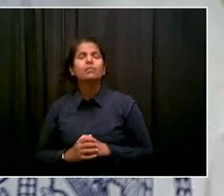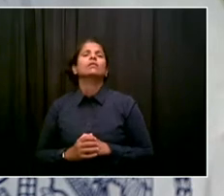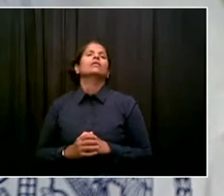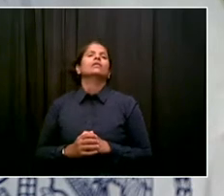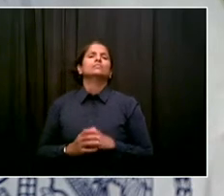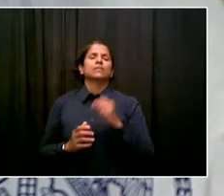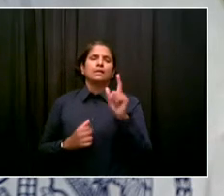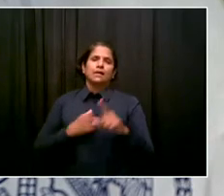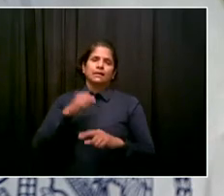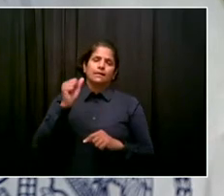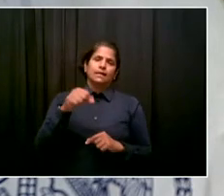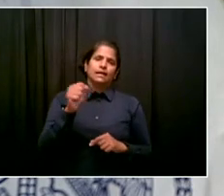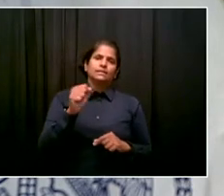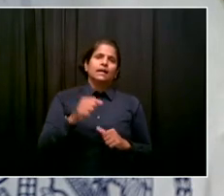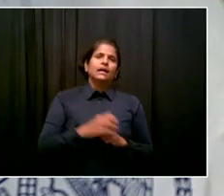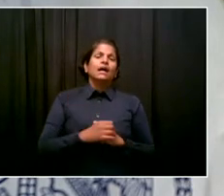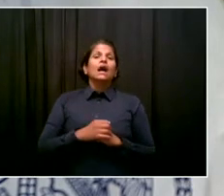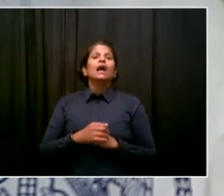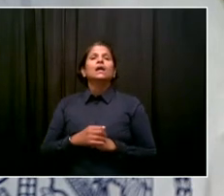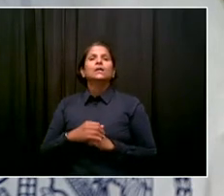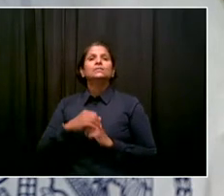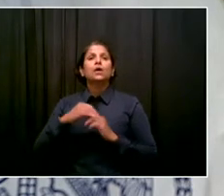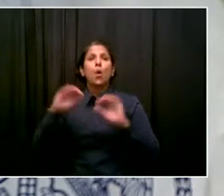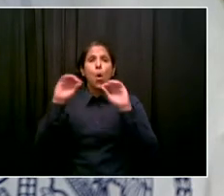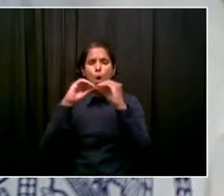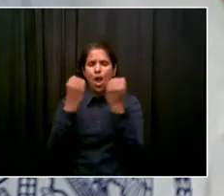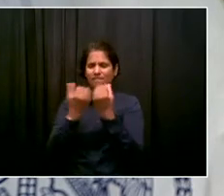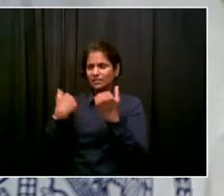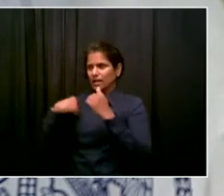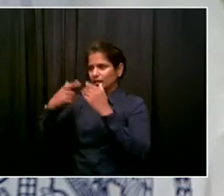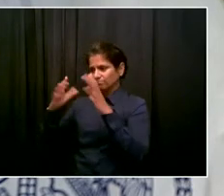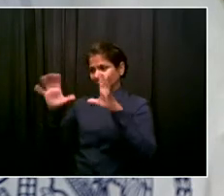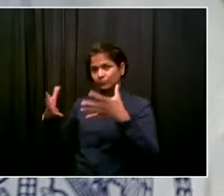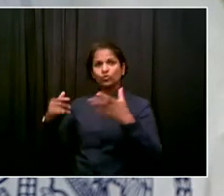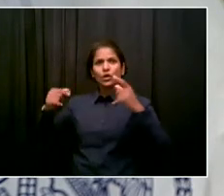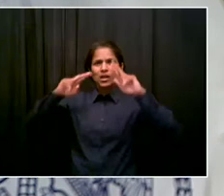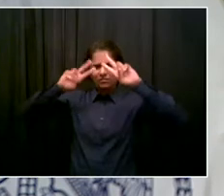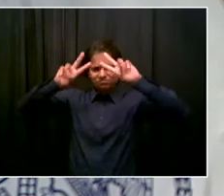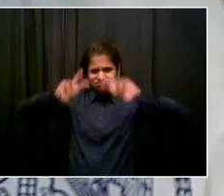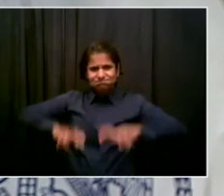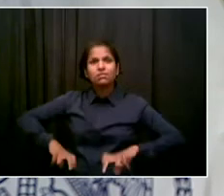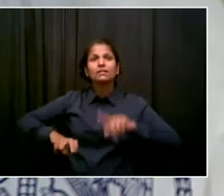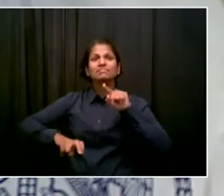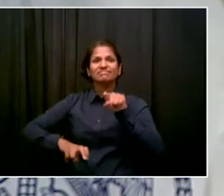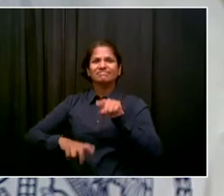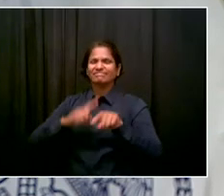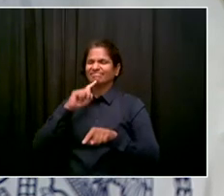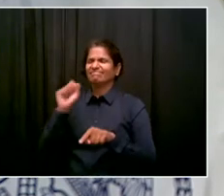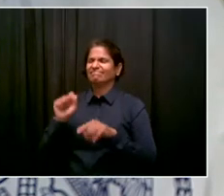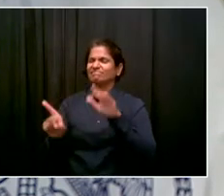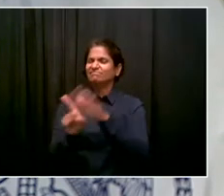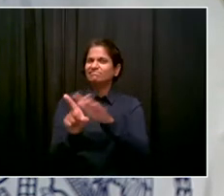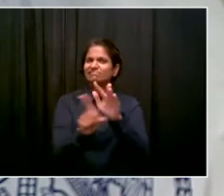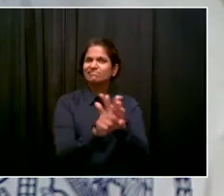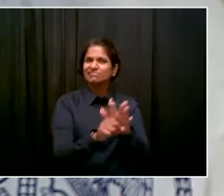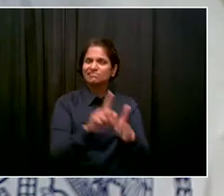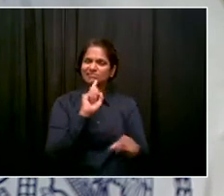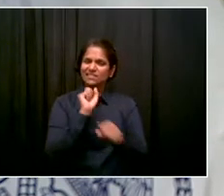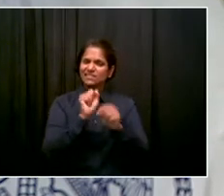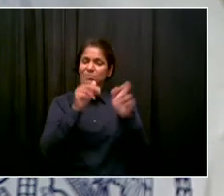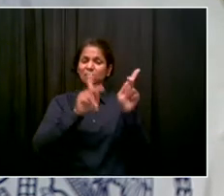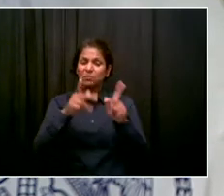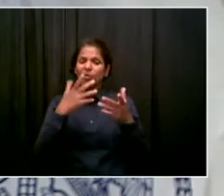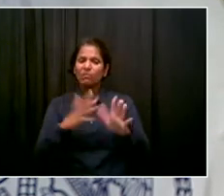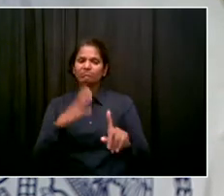calling out this reality, too. We've been talking to our colleagues in Albany over the last weeks about this is something that we're seeing worse than what we saw in the past.